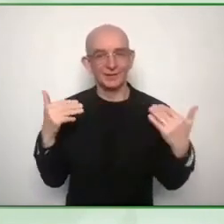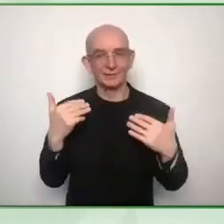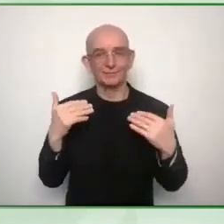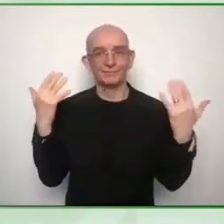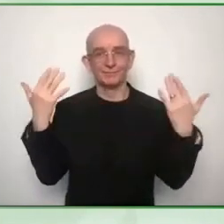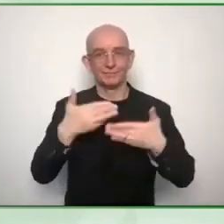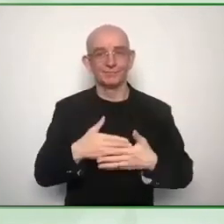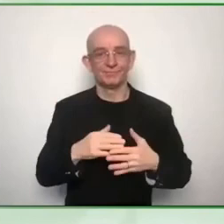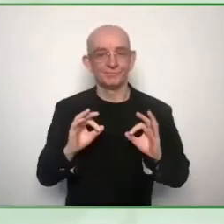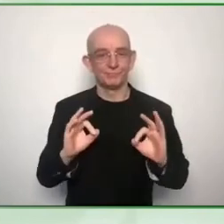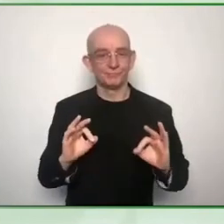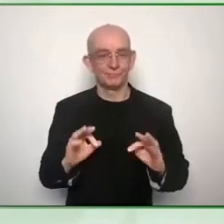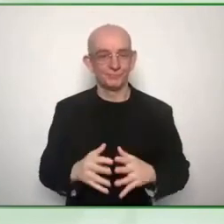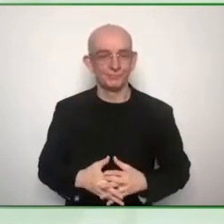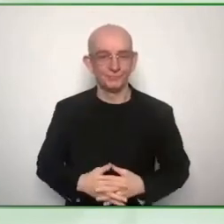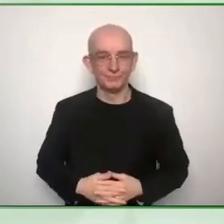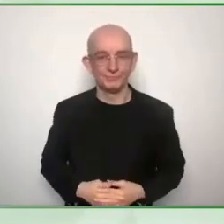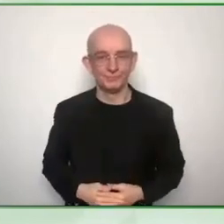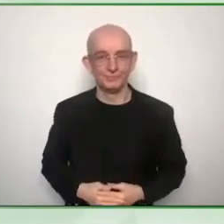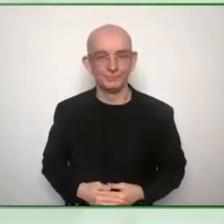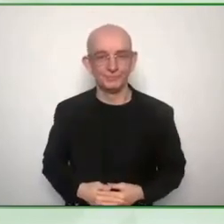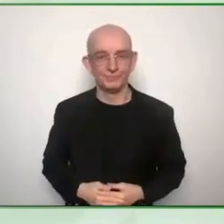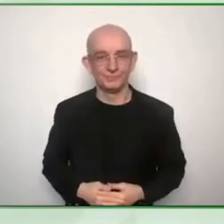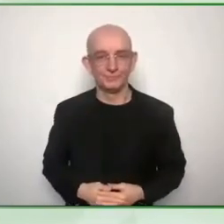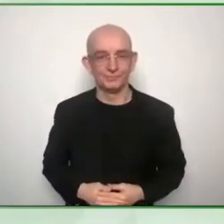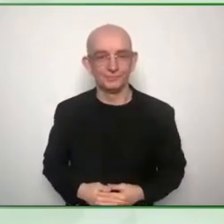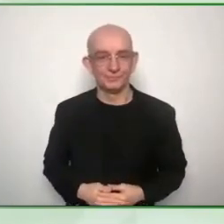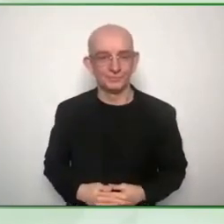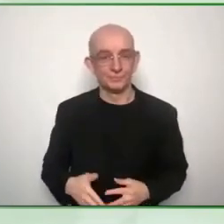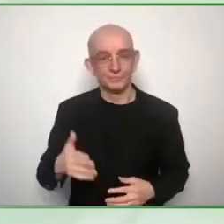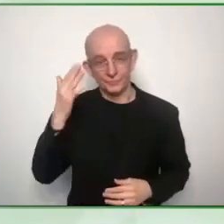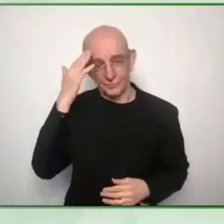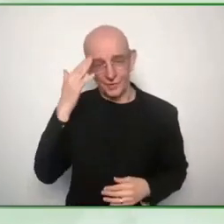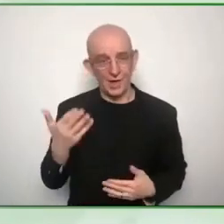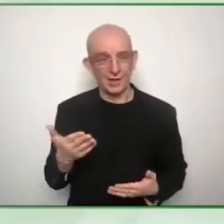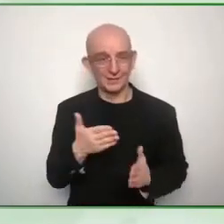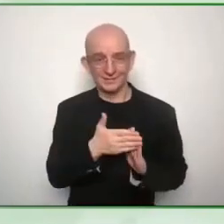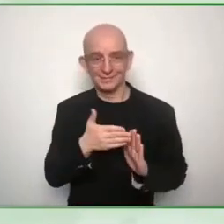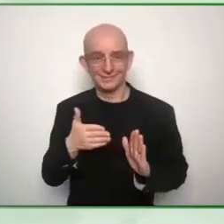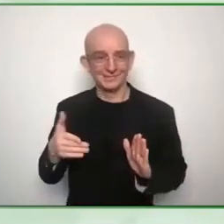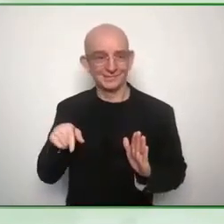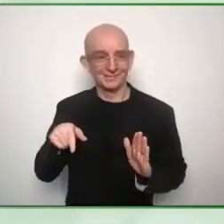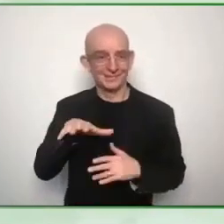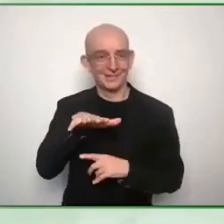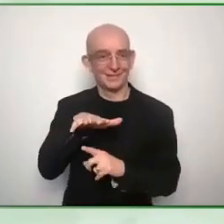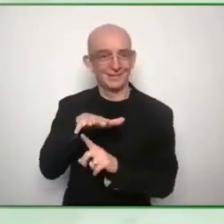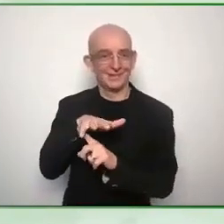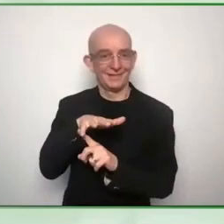project that wordy my pleasure good night thank you robert thank you